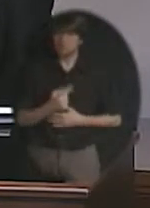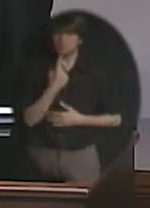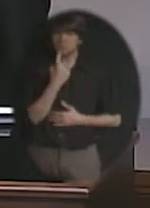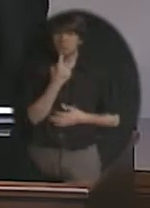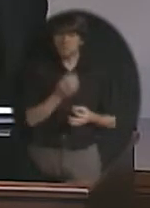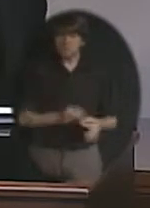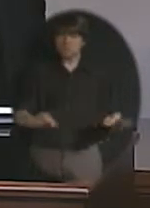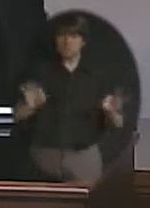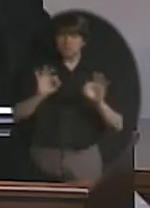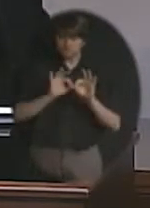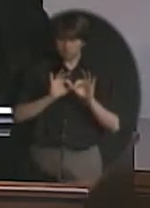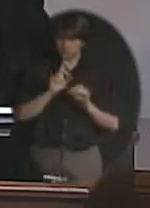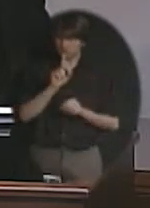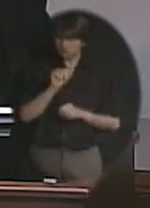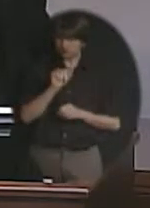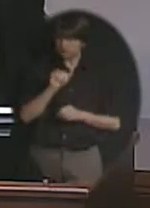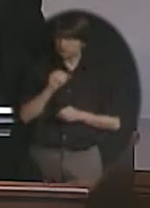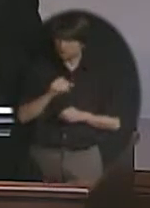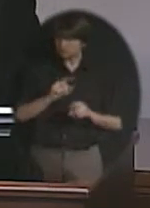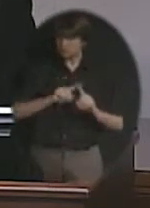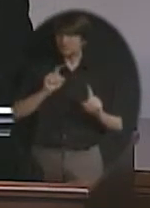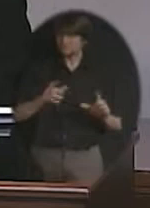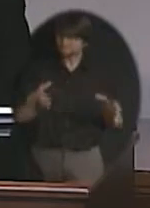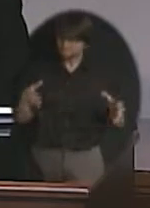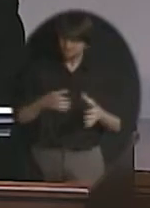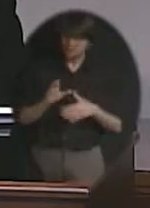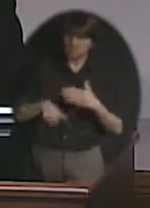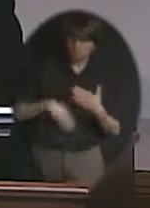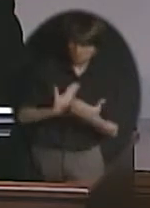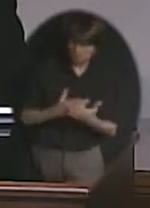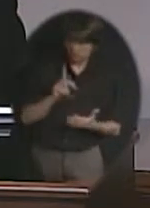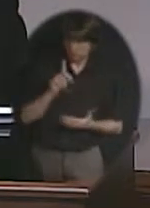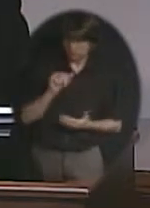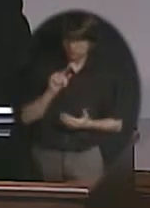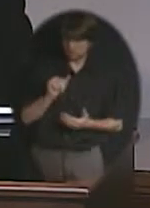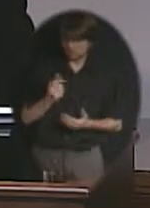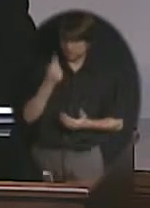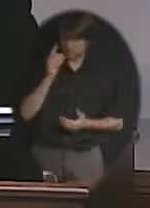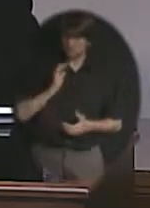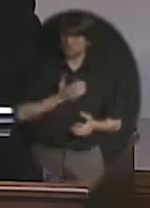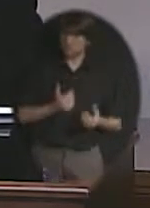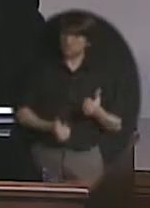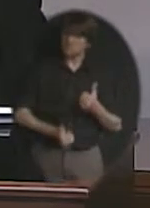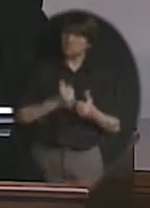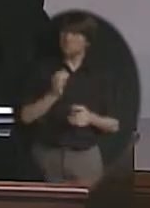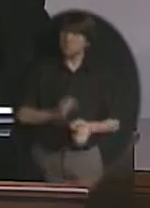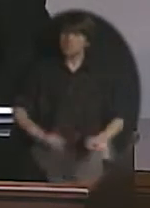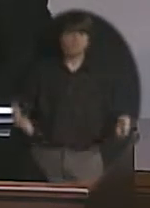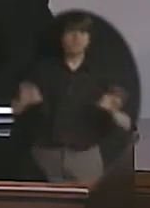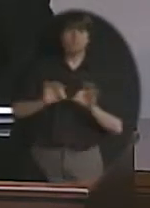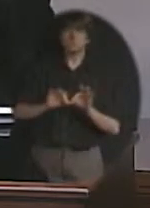to give us information about our organization and our most important mission, and that is student learning.